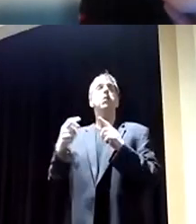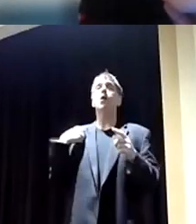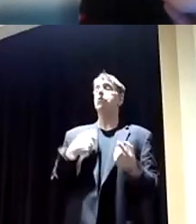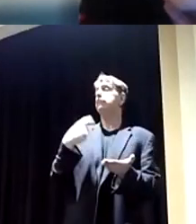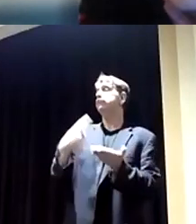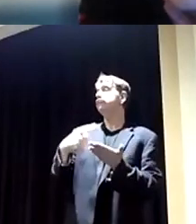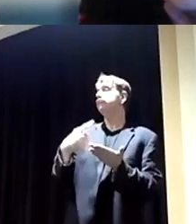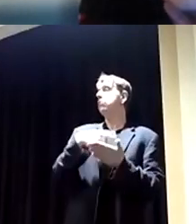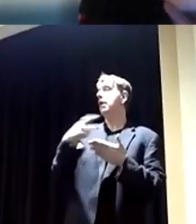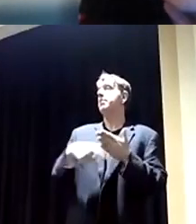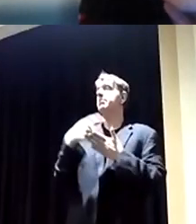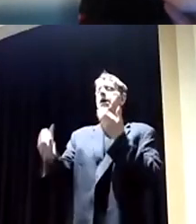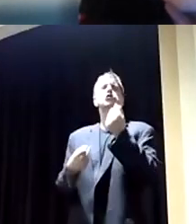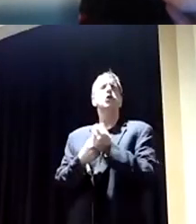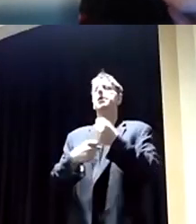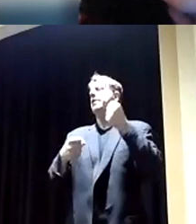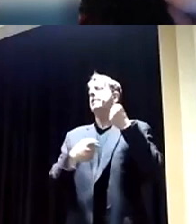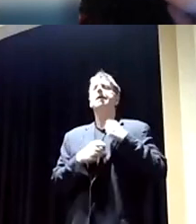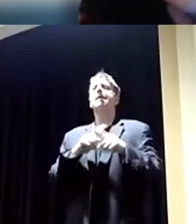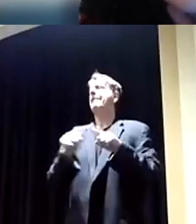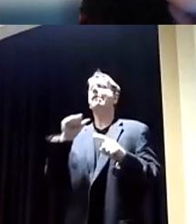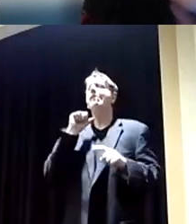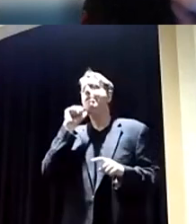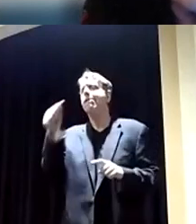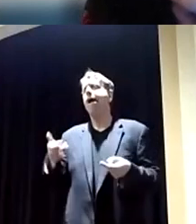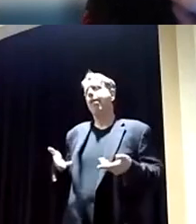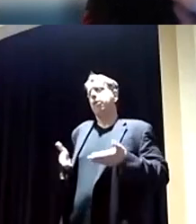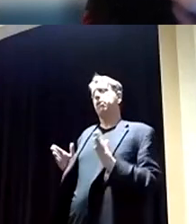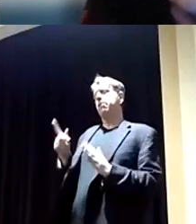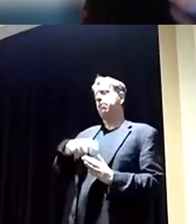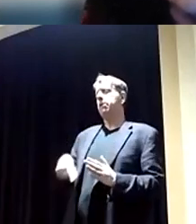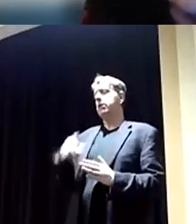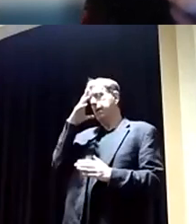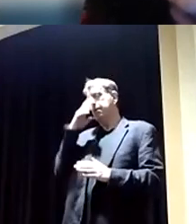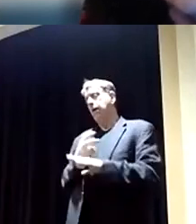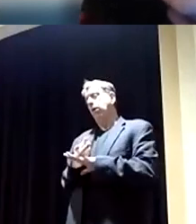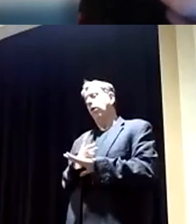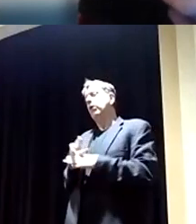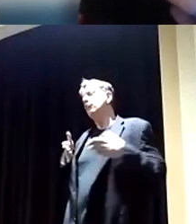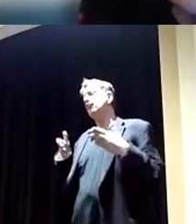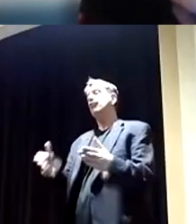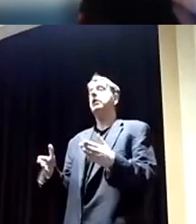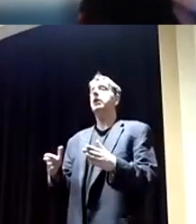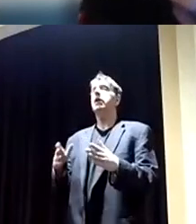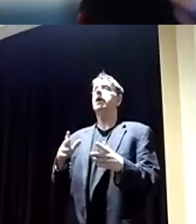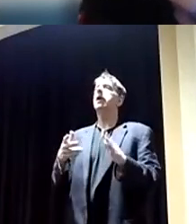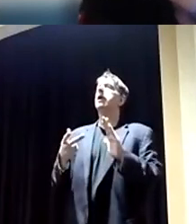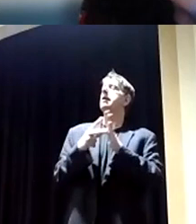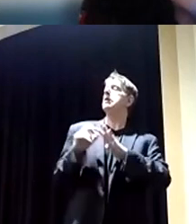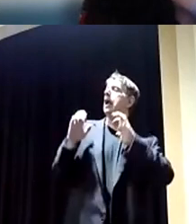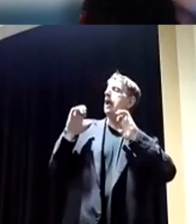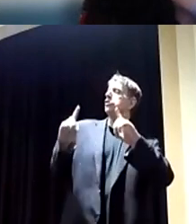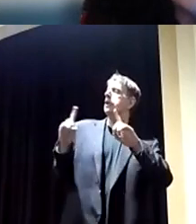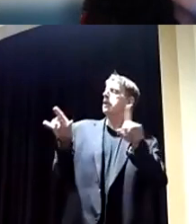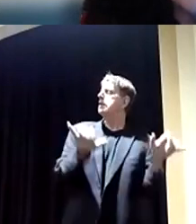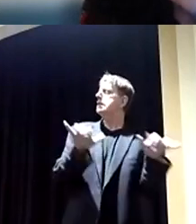we support the military, but we really don't. We just let them sleep on the street. And it's education. Along the lines of what